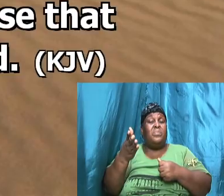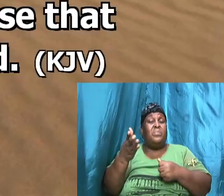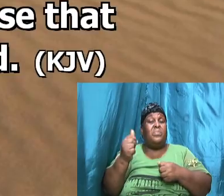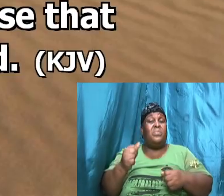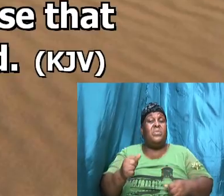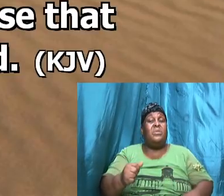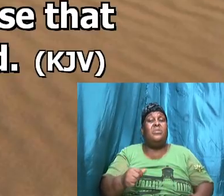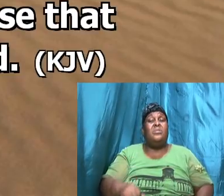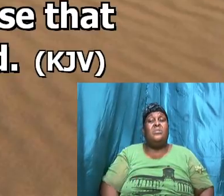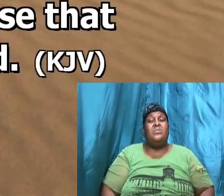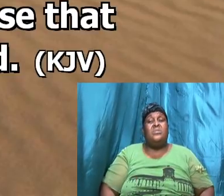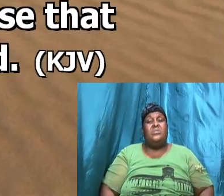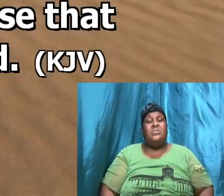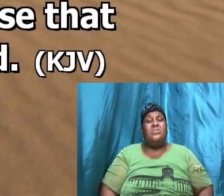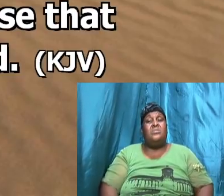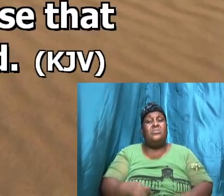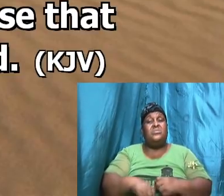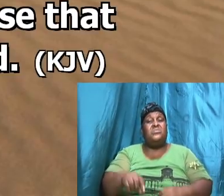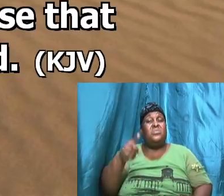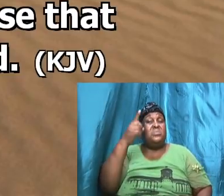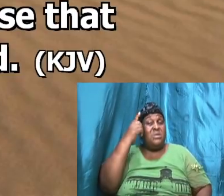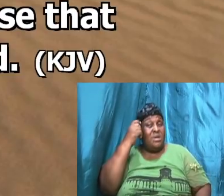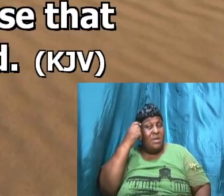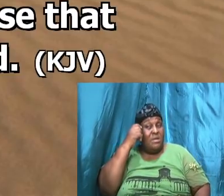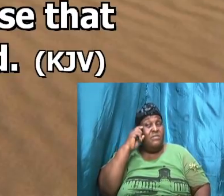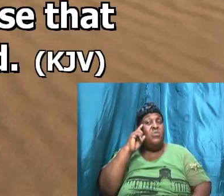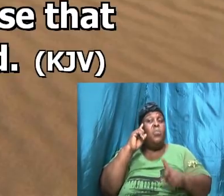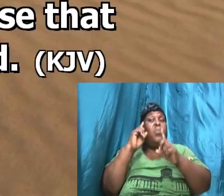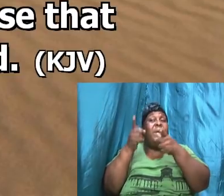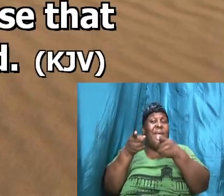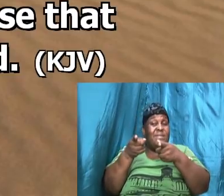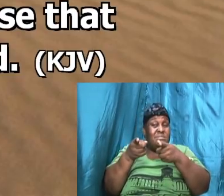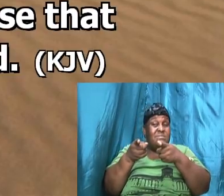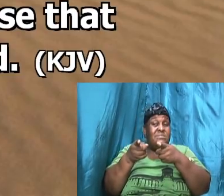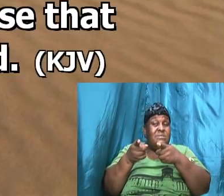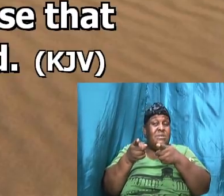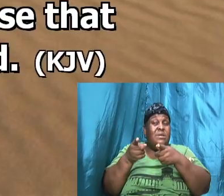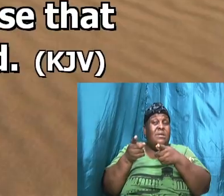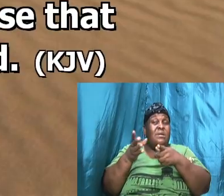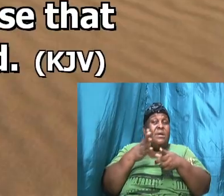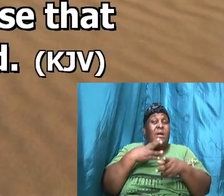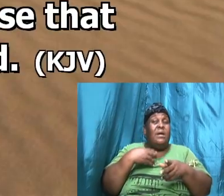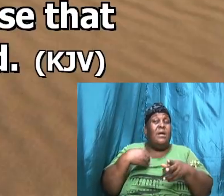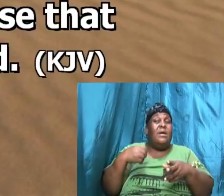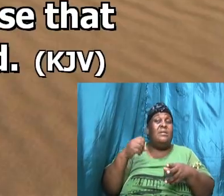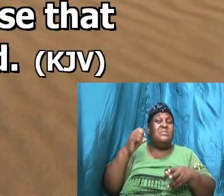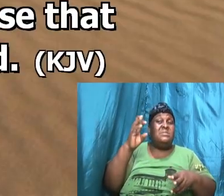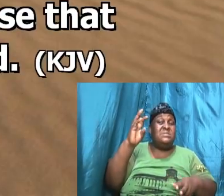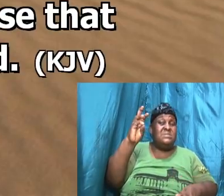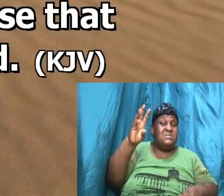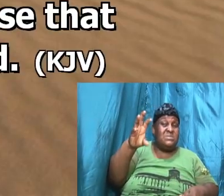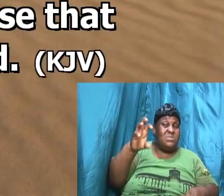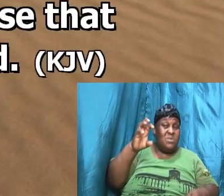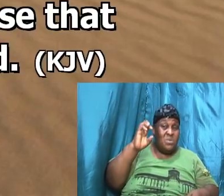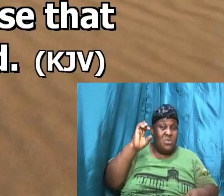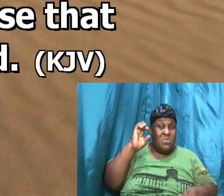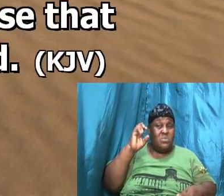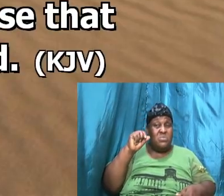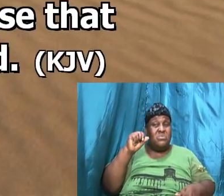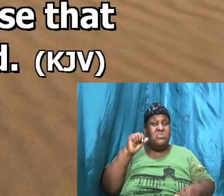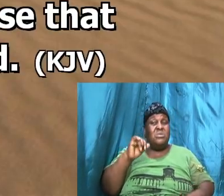being reassured by the Lord David overtake the Bible says David went